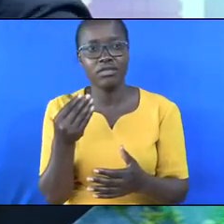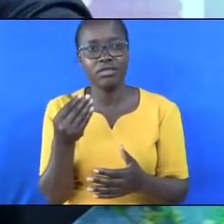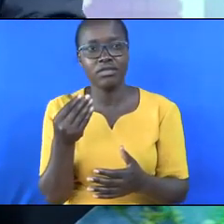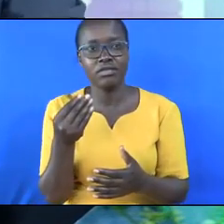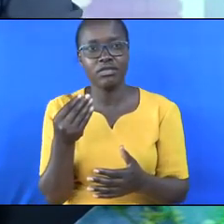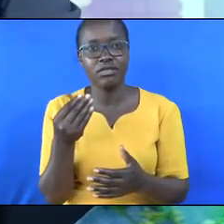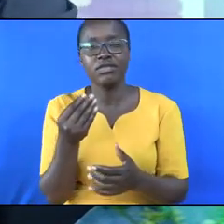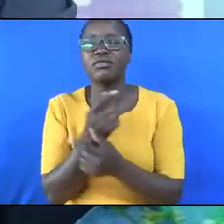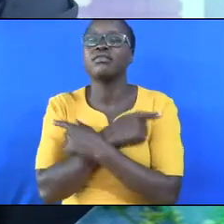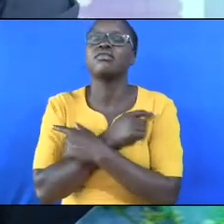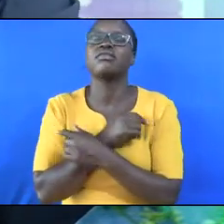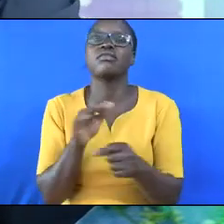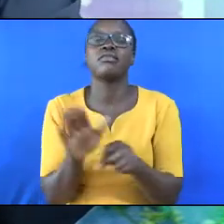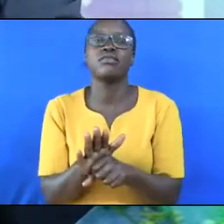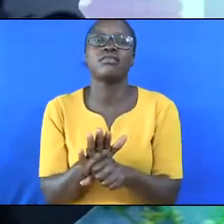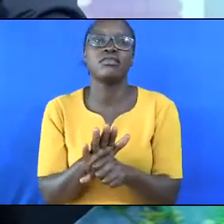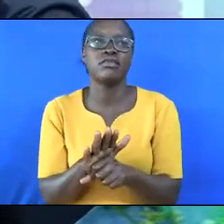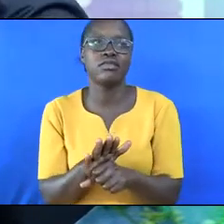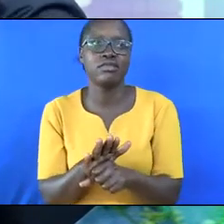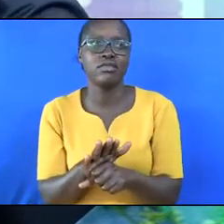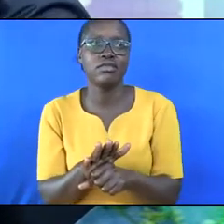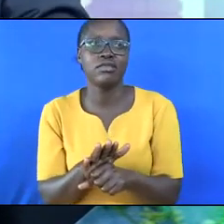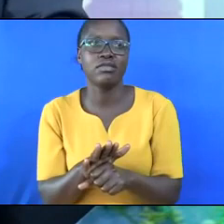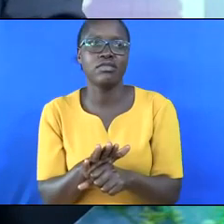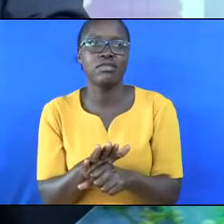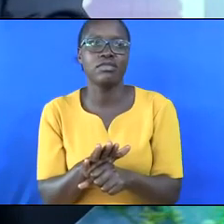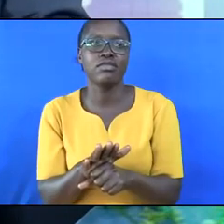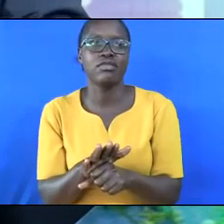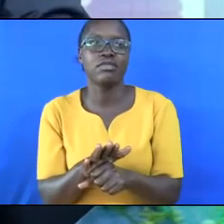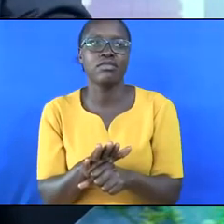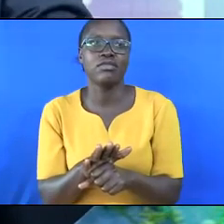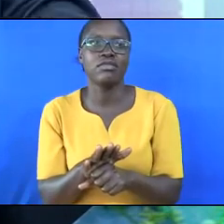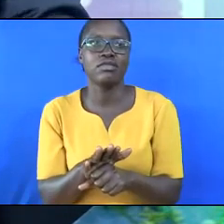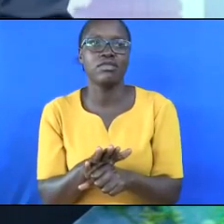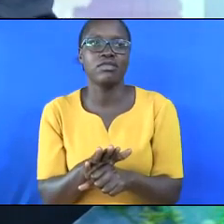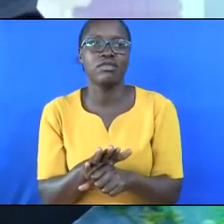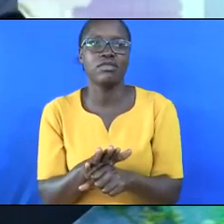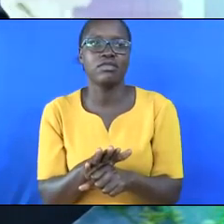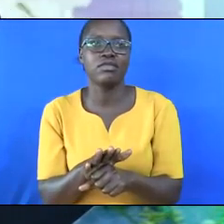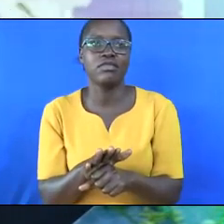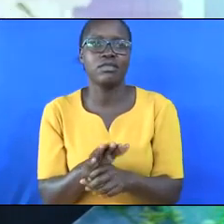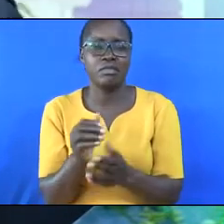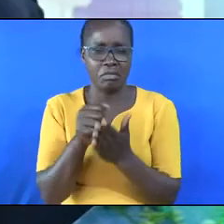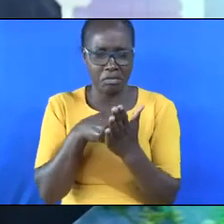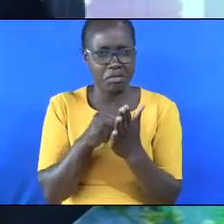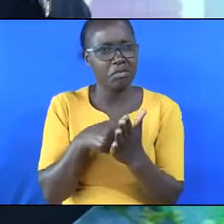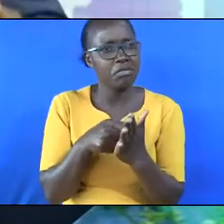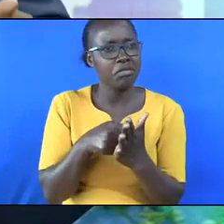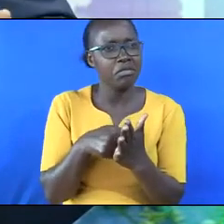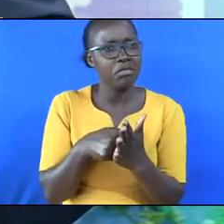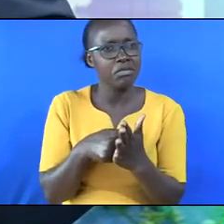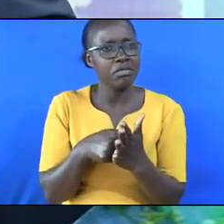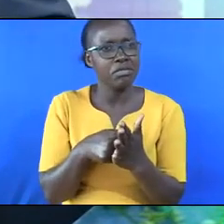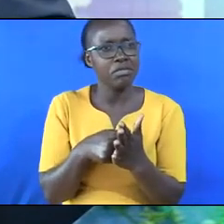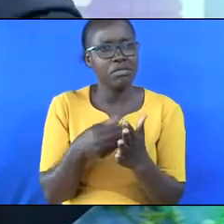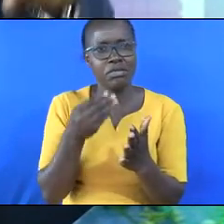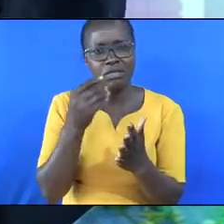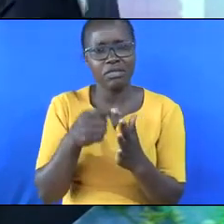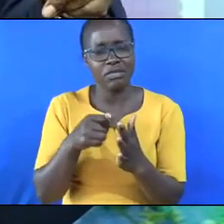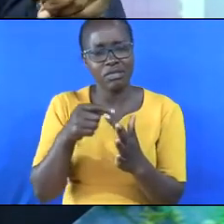he loves most. The pig it is eaten from tail to head.